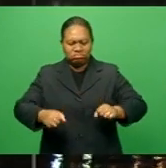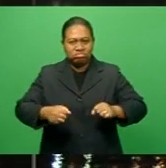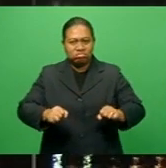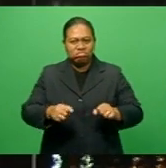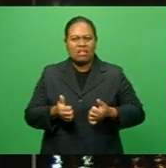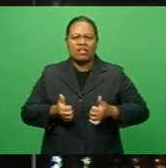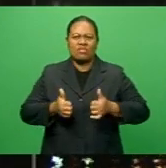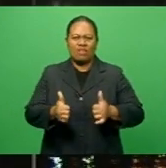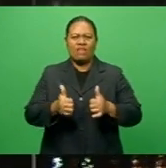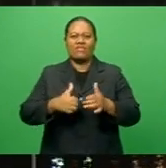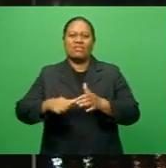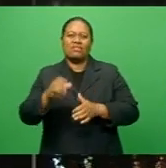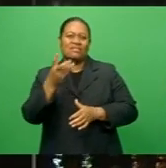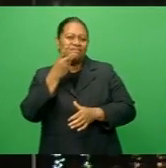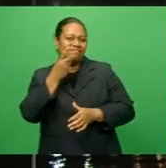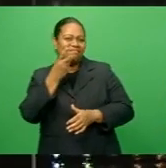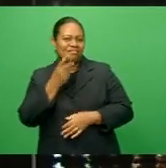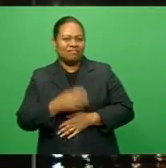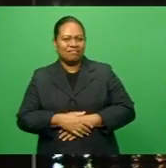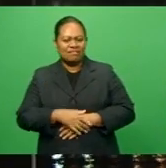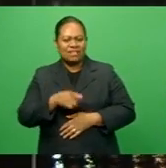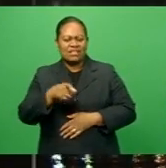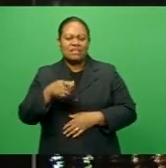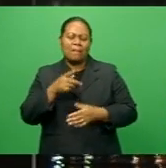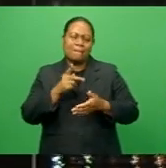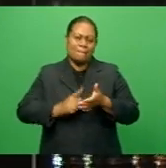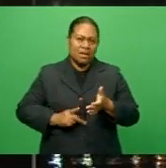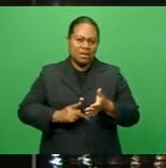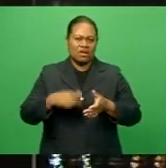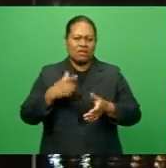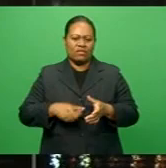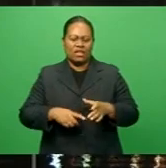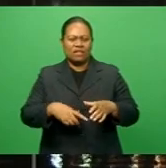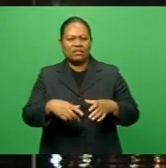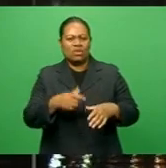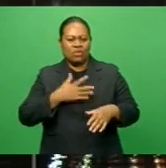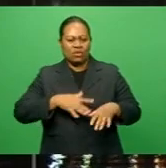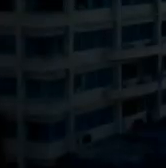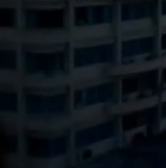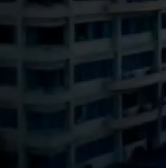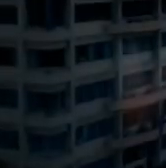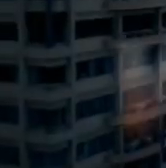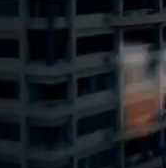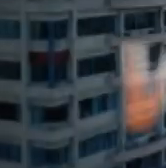With a mobile phone in their hand. This is part of efforts to reduce traffic accidents.